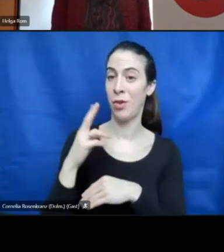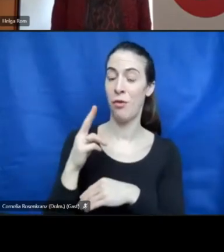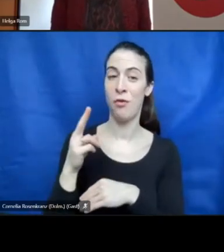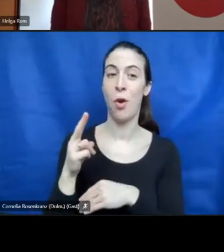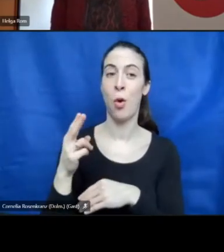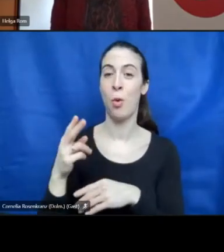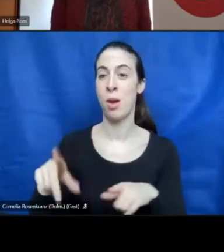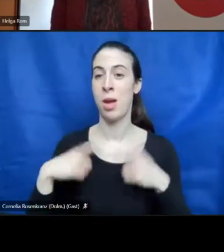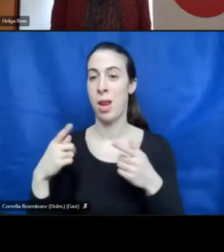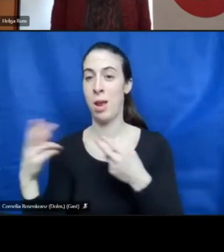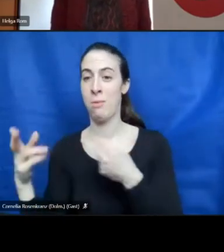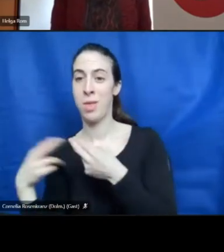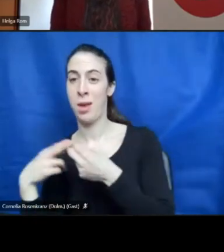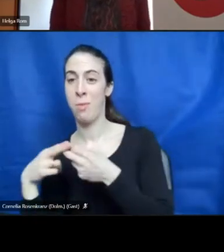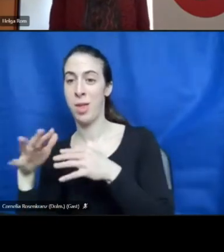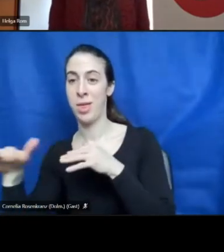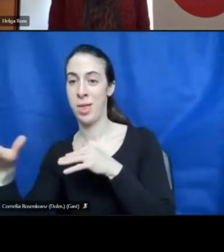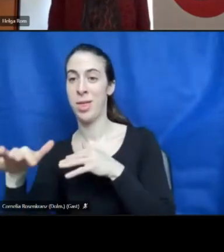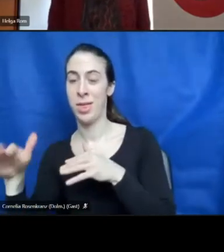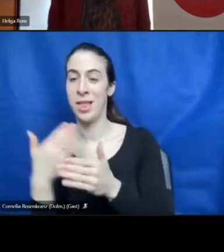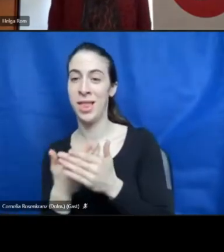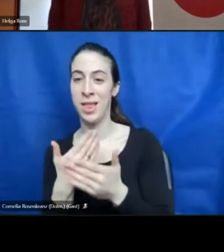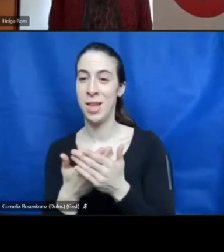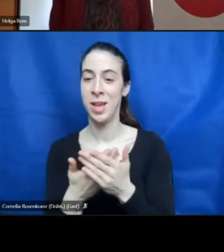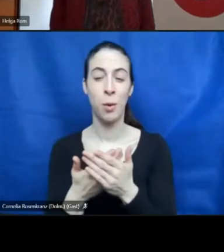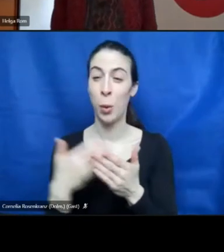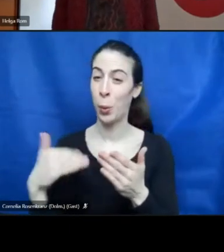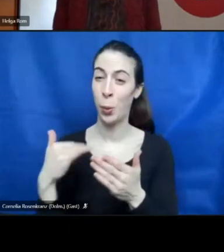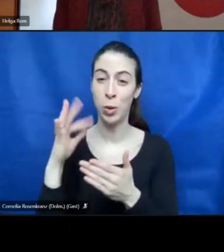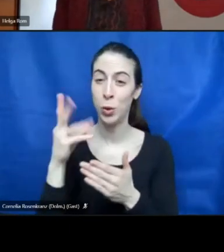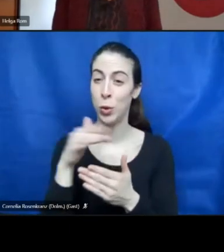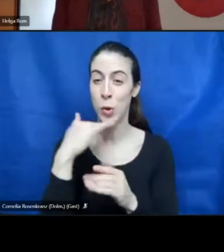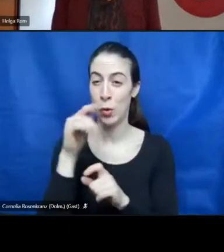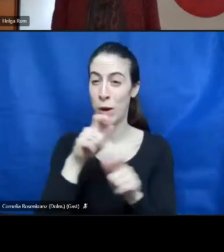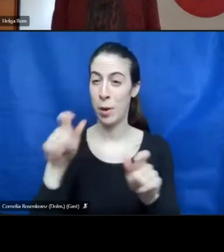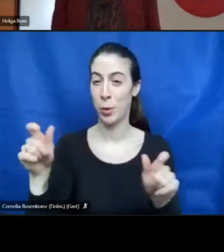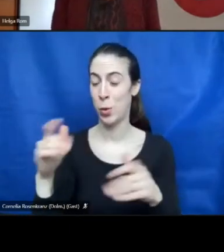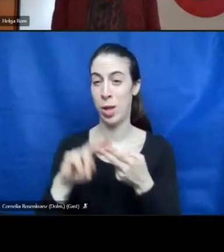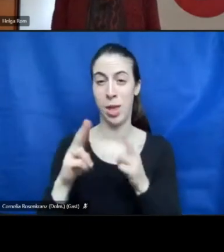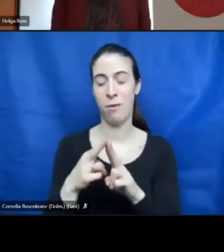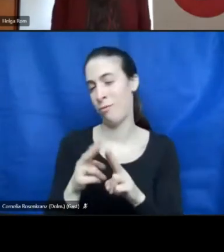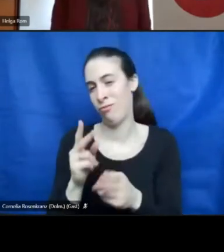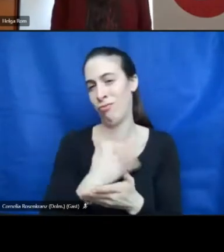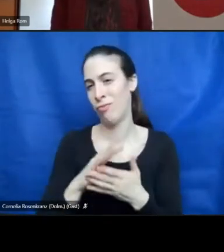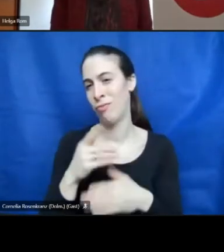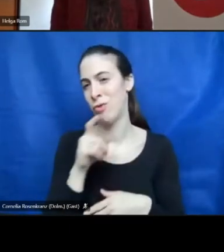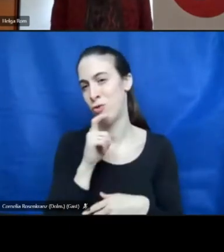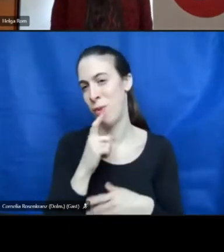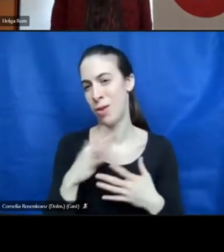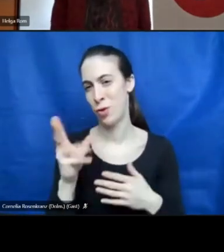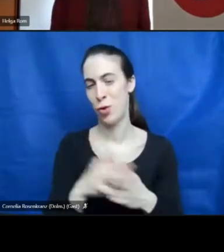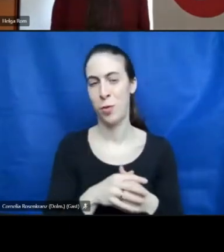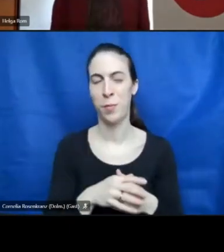living next door, you know. And so you meet so much people and it's just fun. Yeah, it's really great.